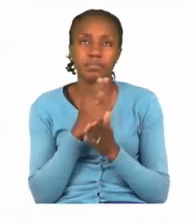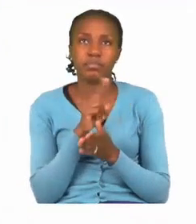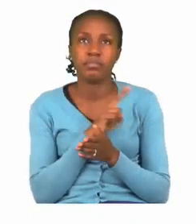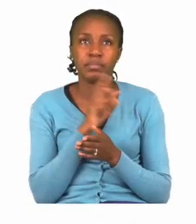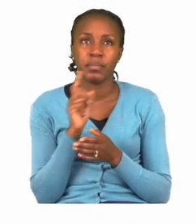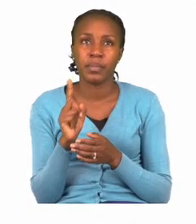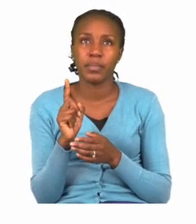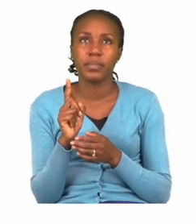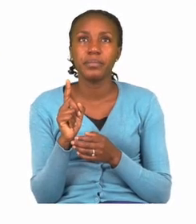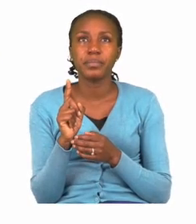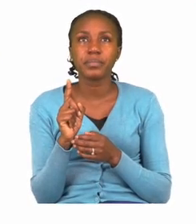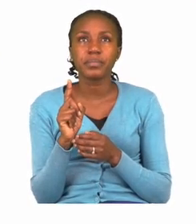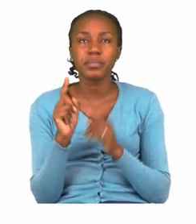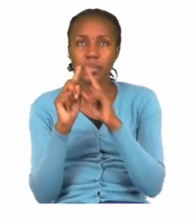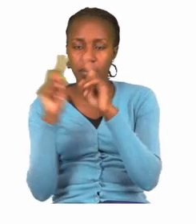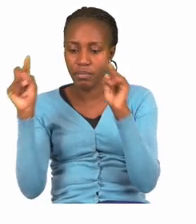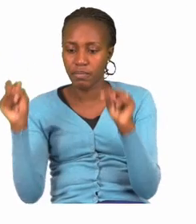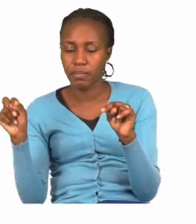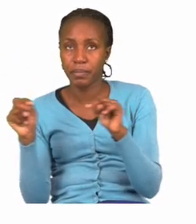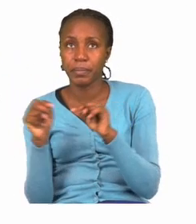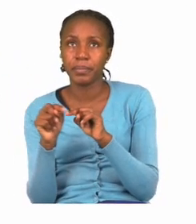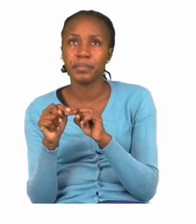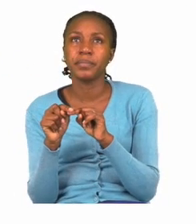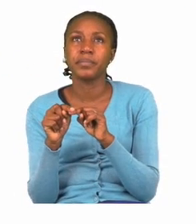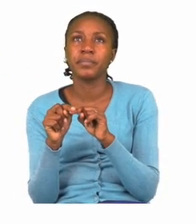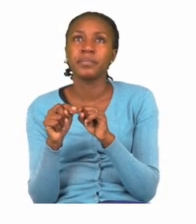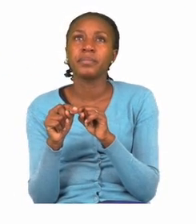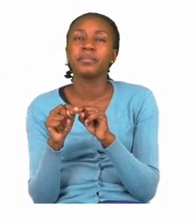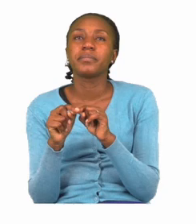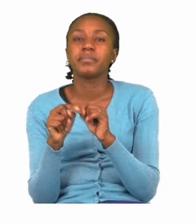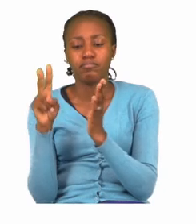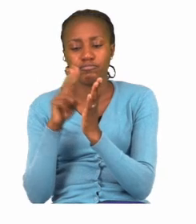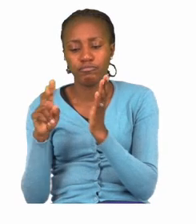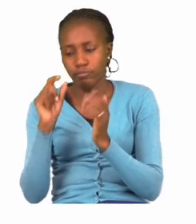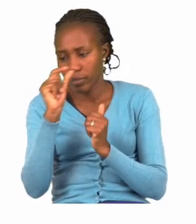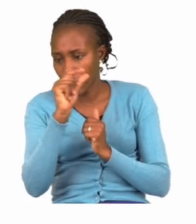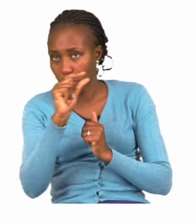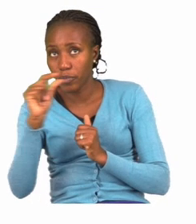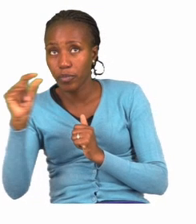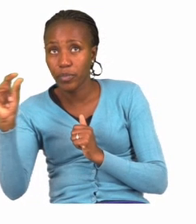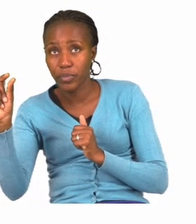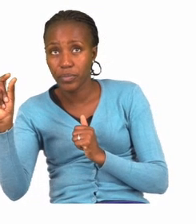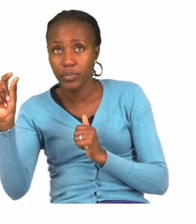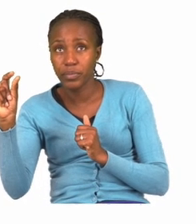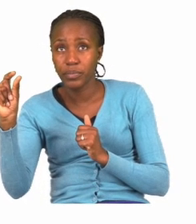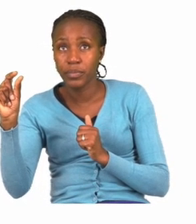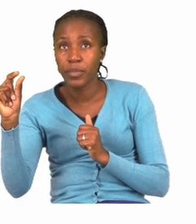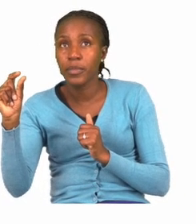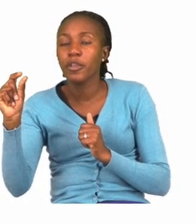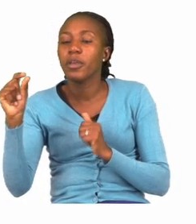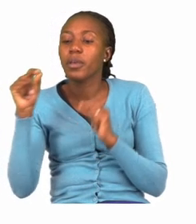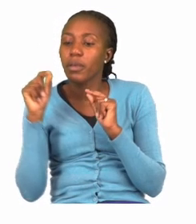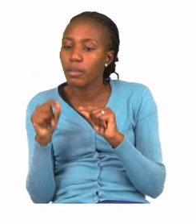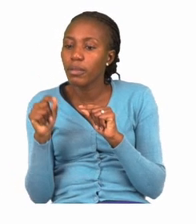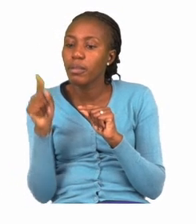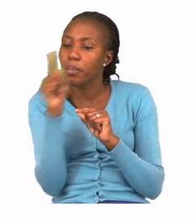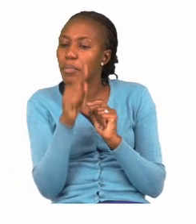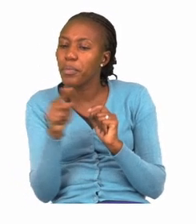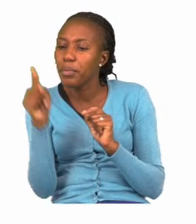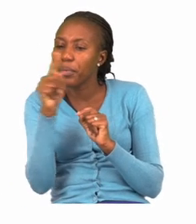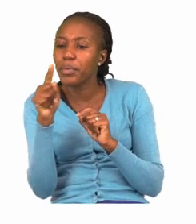let's turn our booklets. It says here we have to read each sentence and then